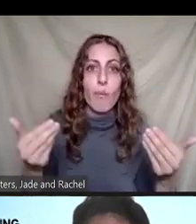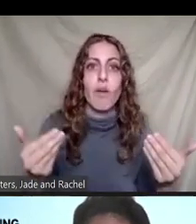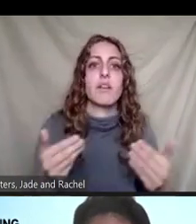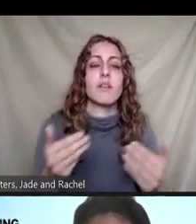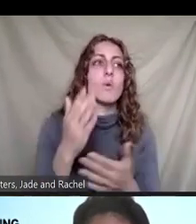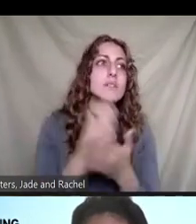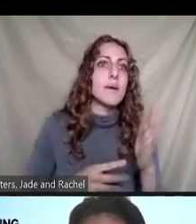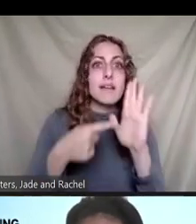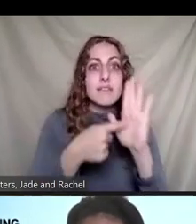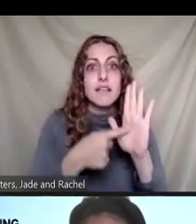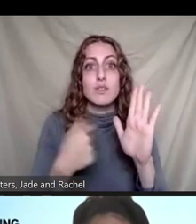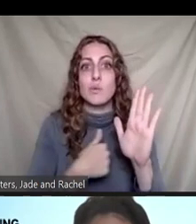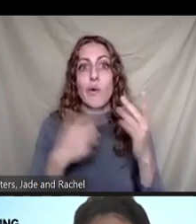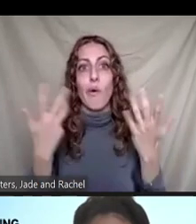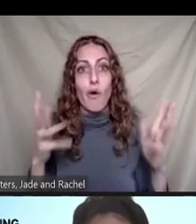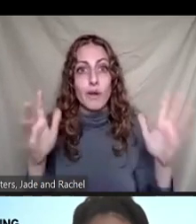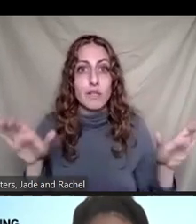that, you know, should be amplified.